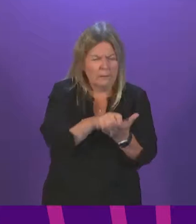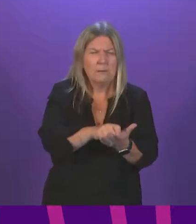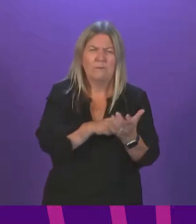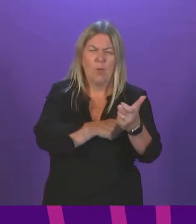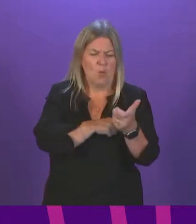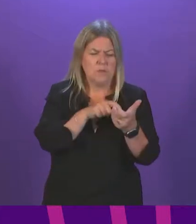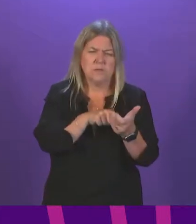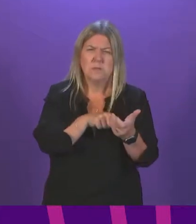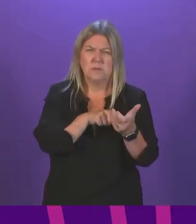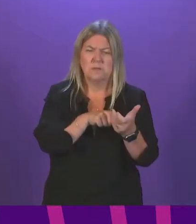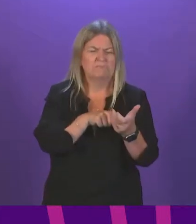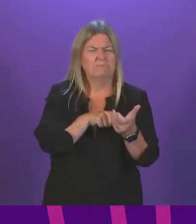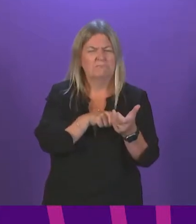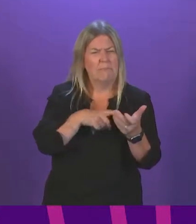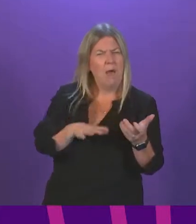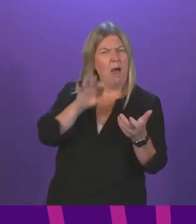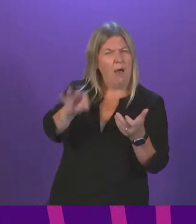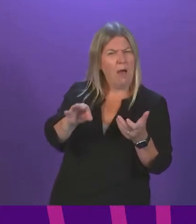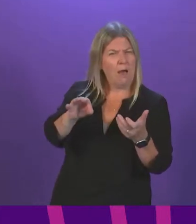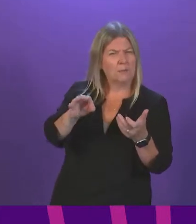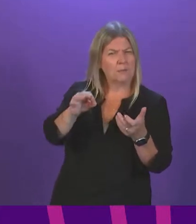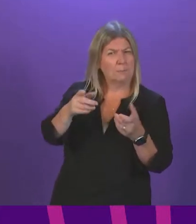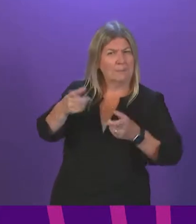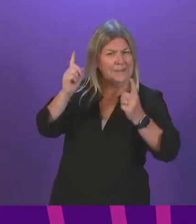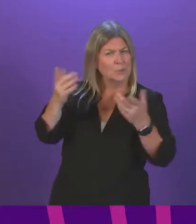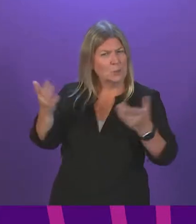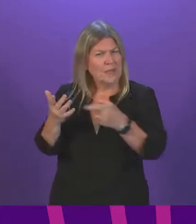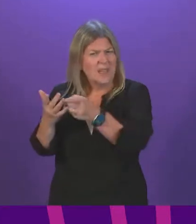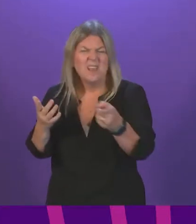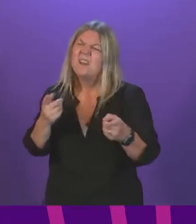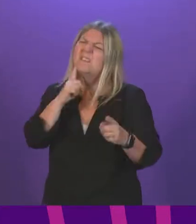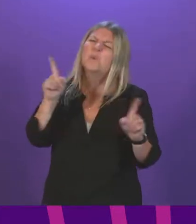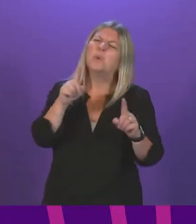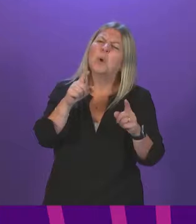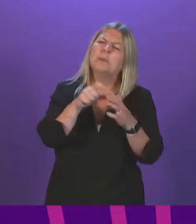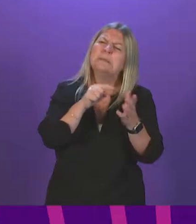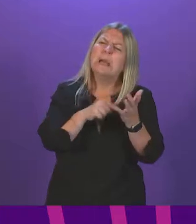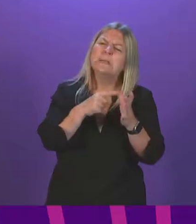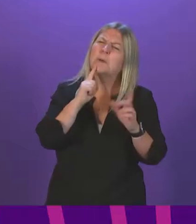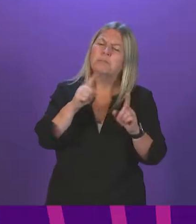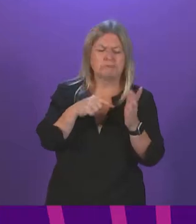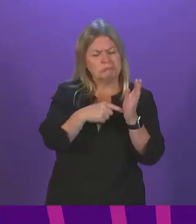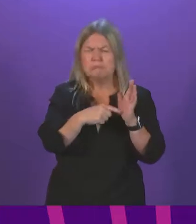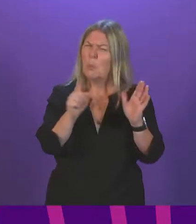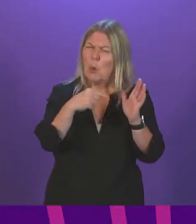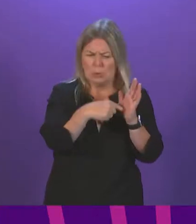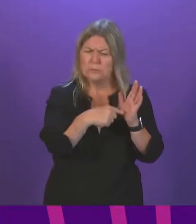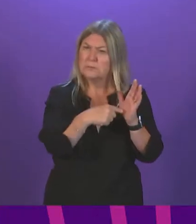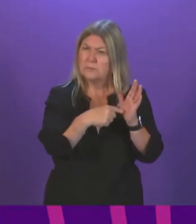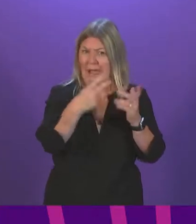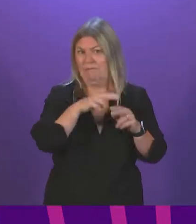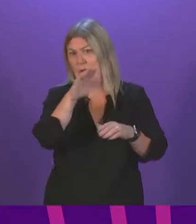earlier on today what data would show up on somebody's personal mobile phone, say outside a football ground,